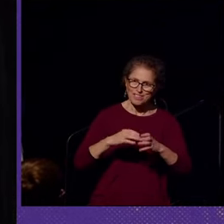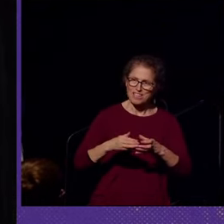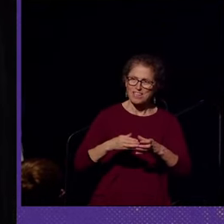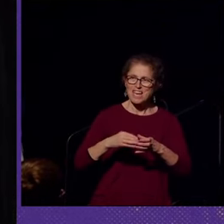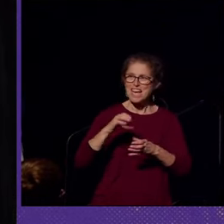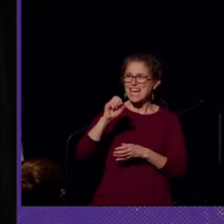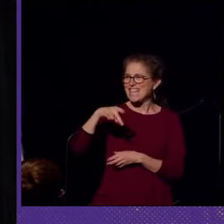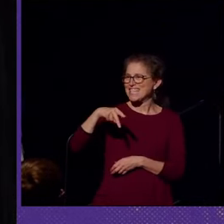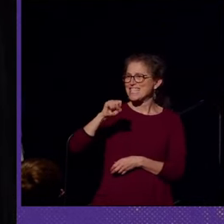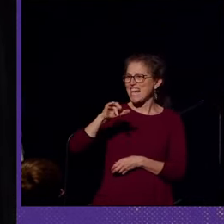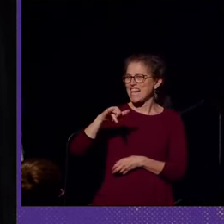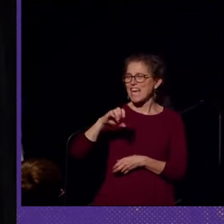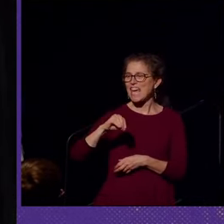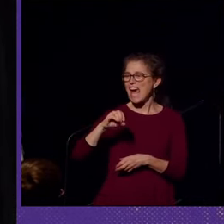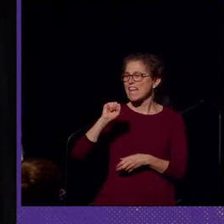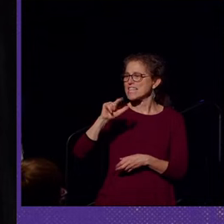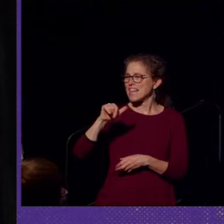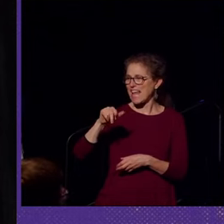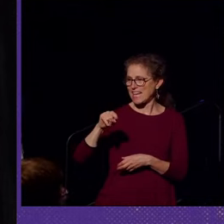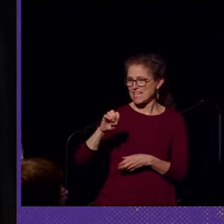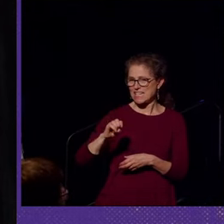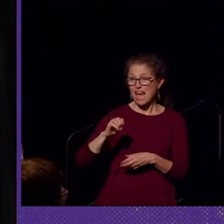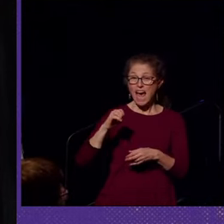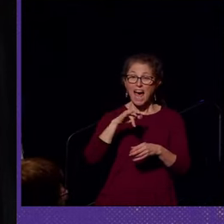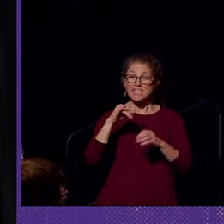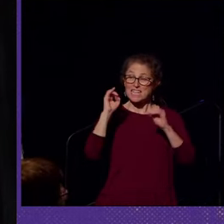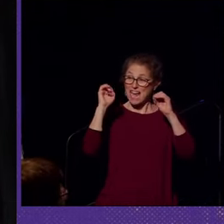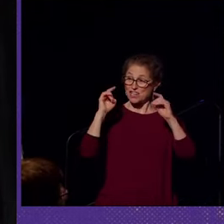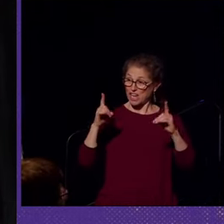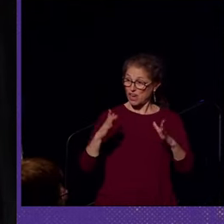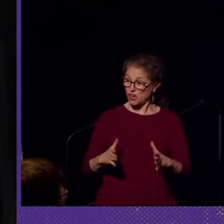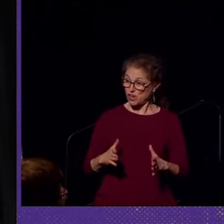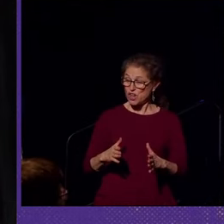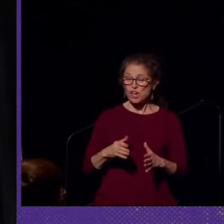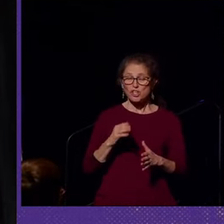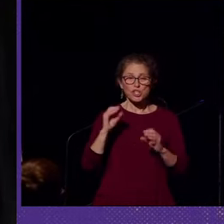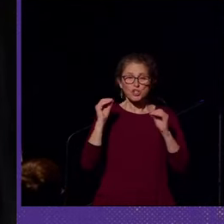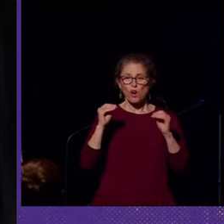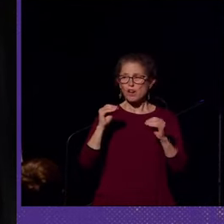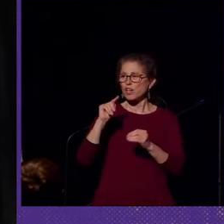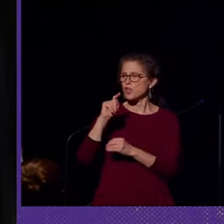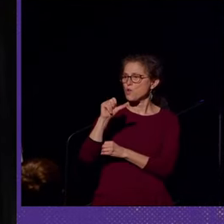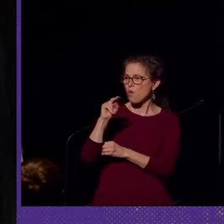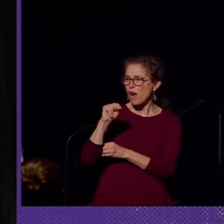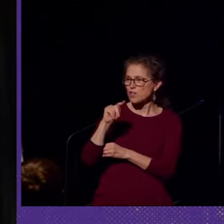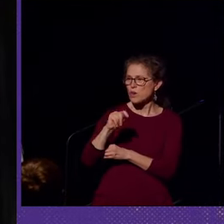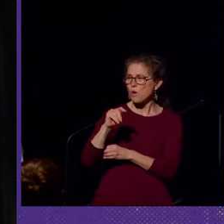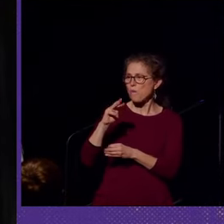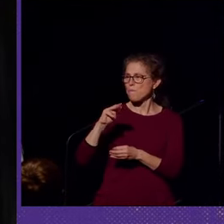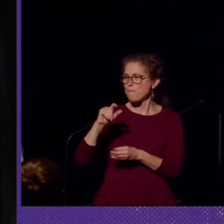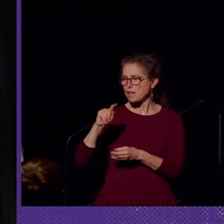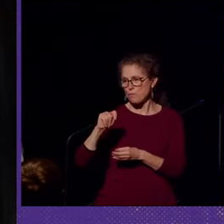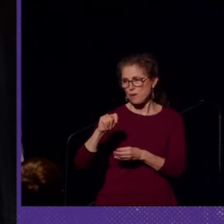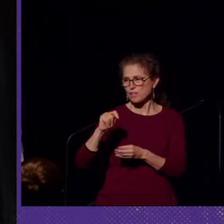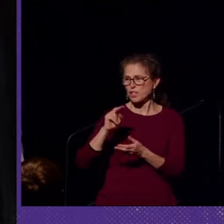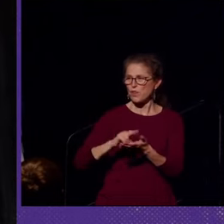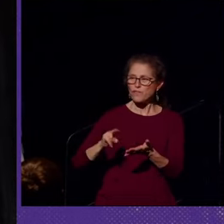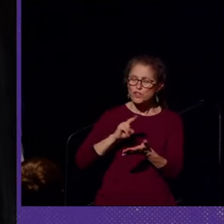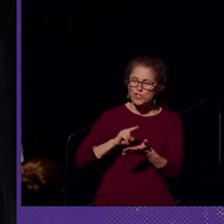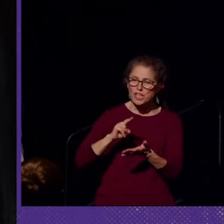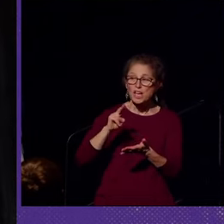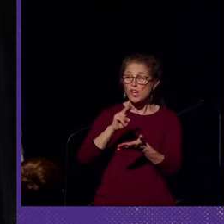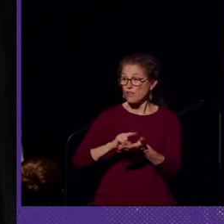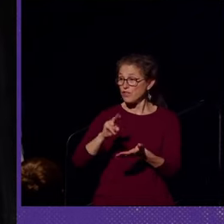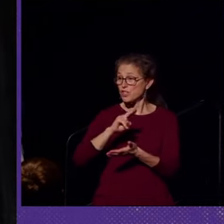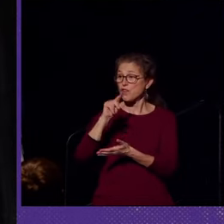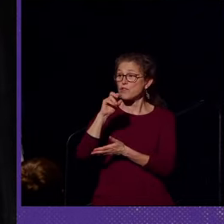Slate. As an educator, Dr. Verde has taught at Toronto Metropolitan University, the University of